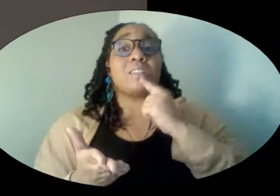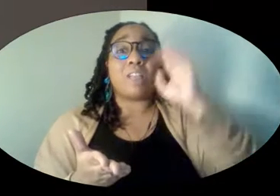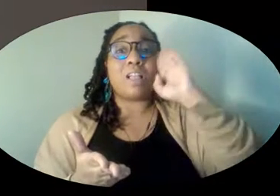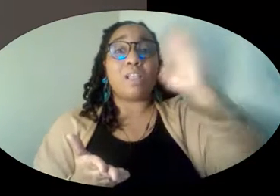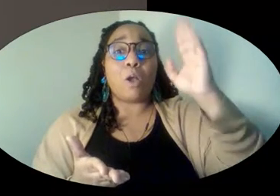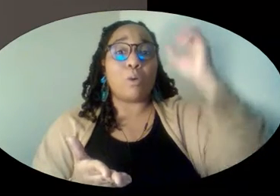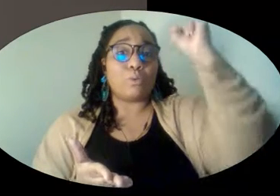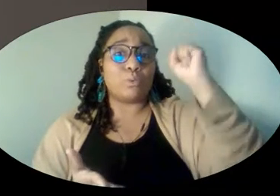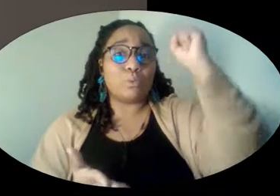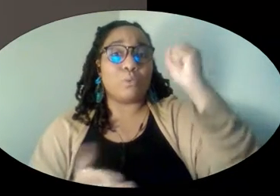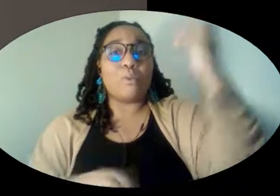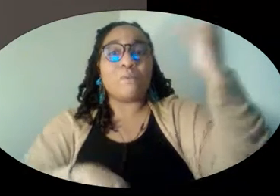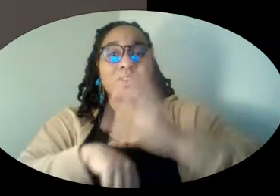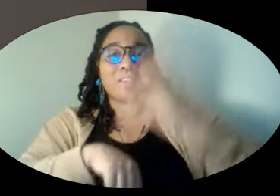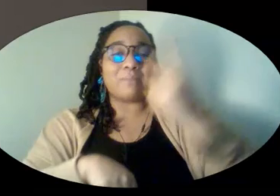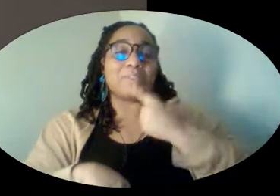Toot, toot, toot, toot.